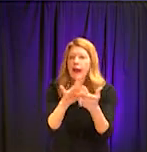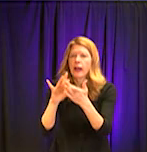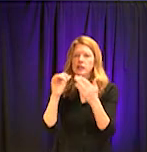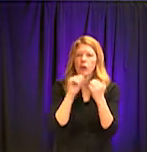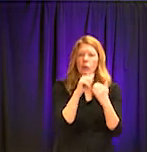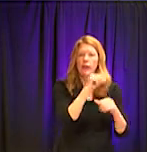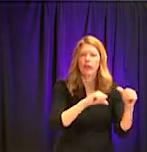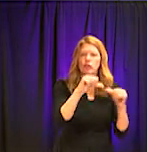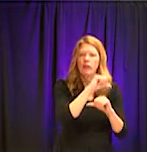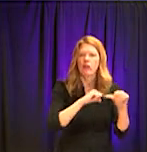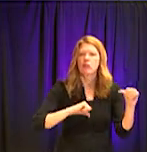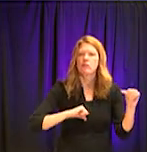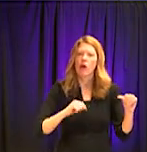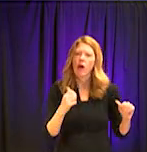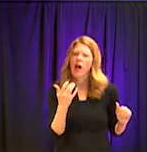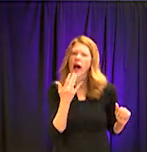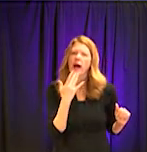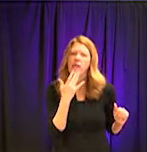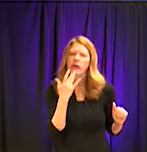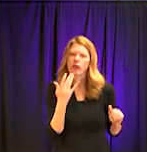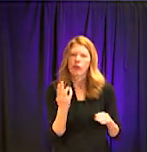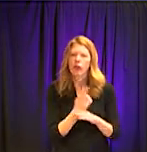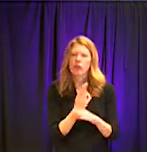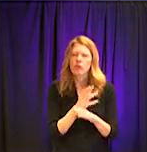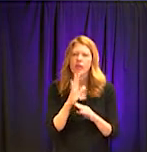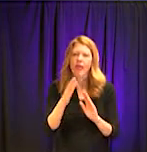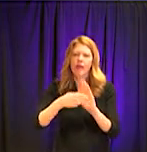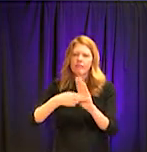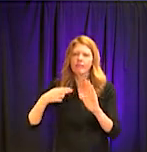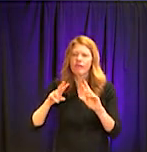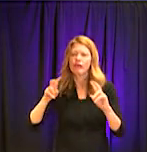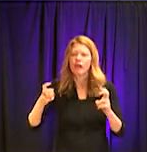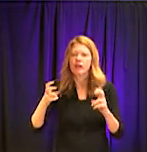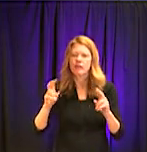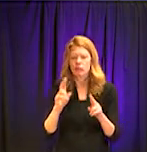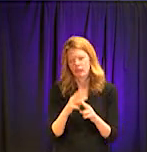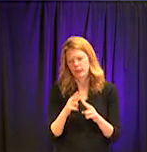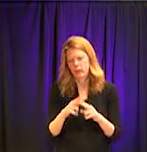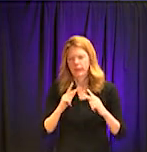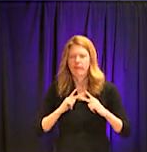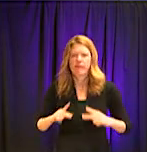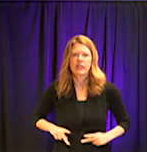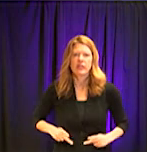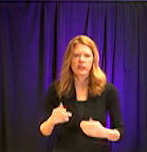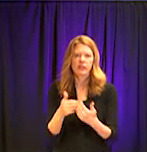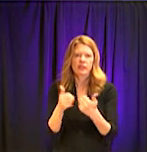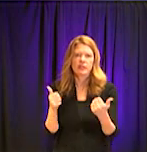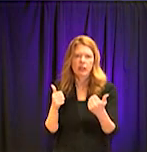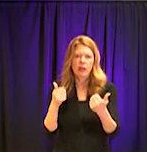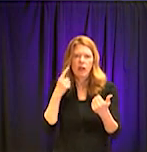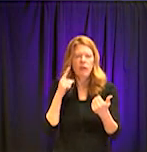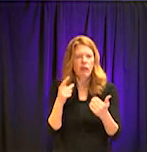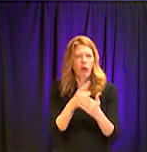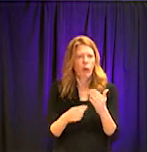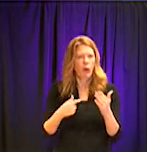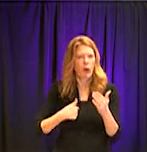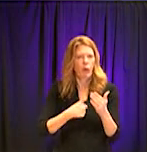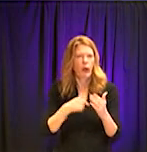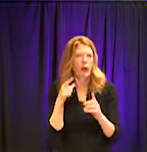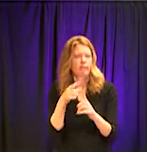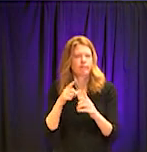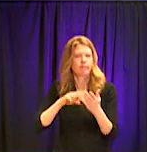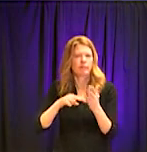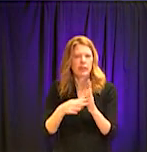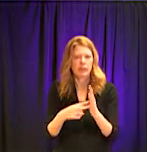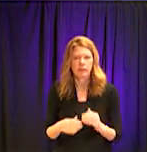physical distancing, um, to, to, um, express what we're looking for. Um, what I want to talk about most importantly, um,